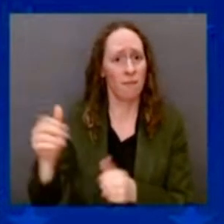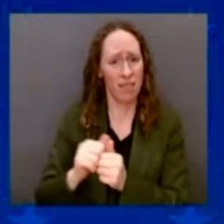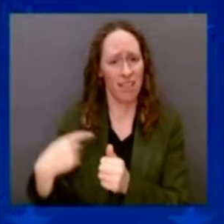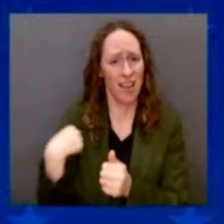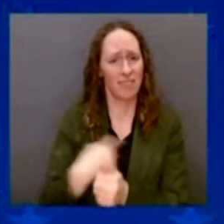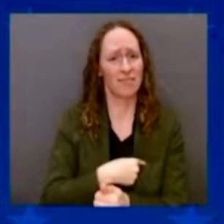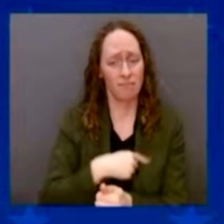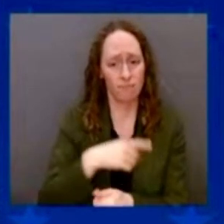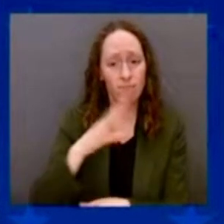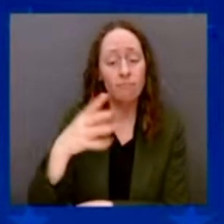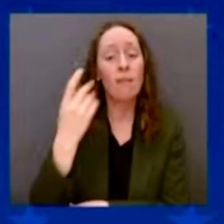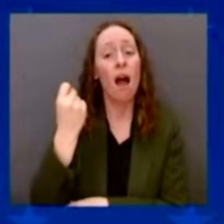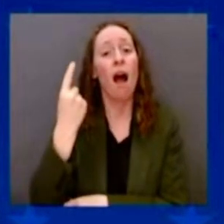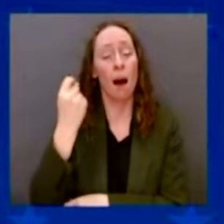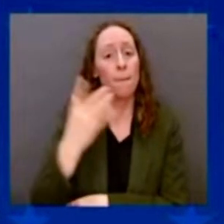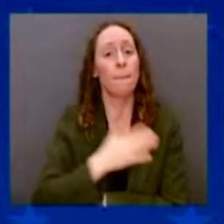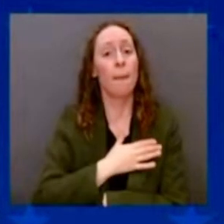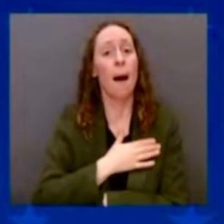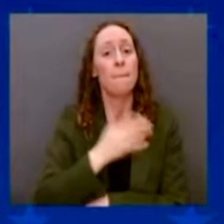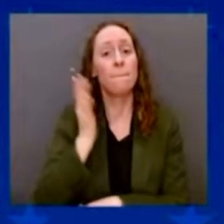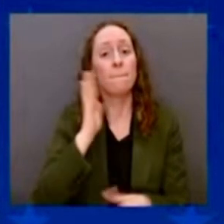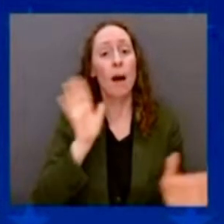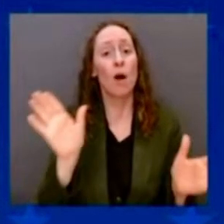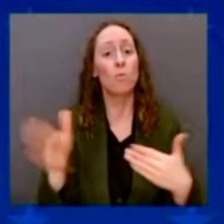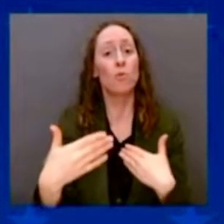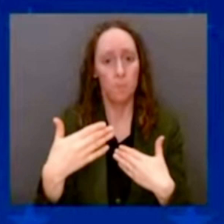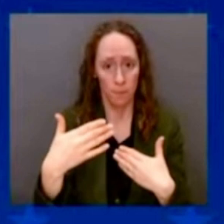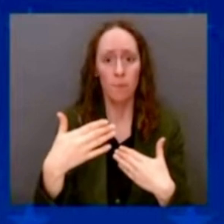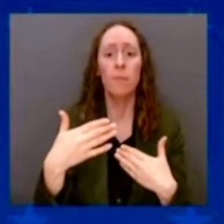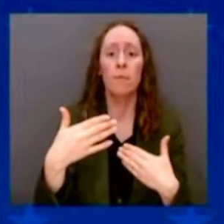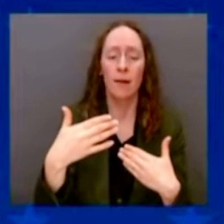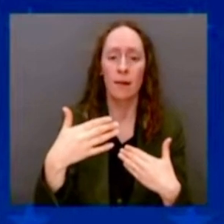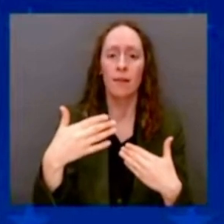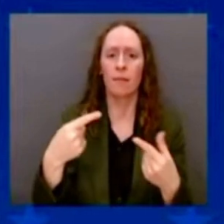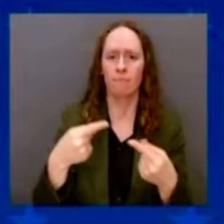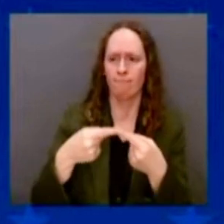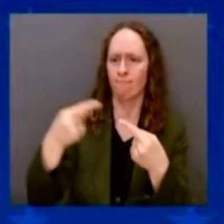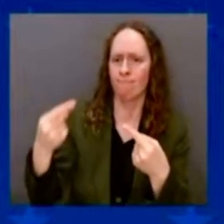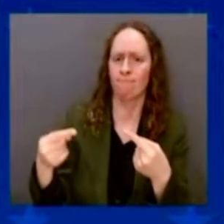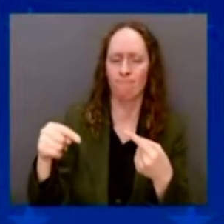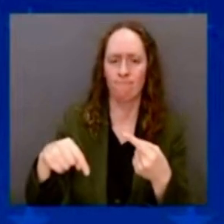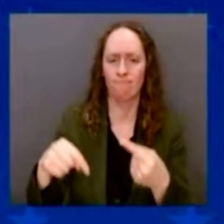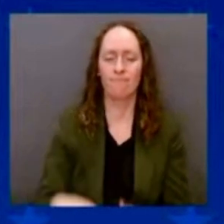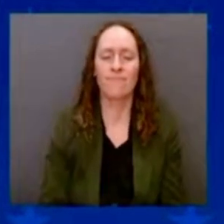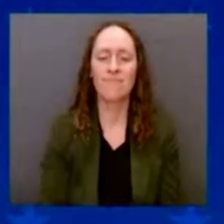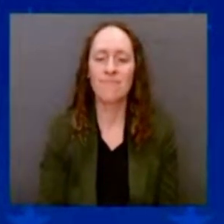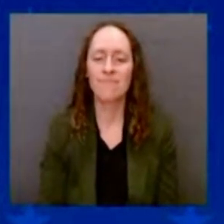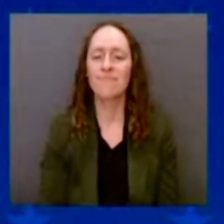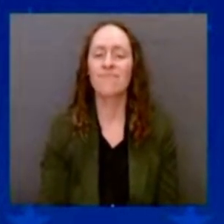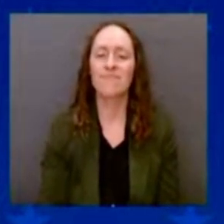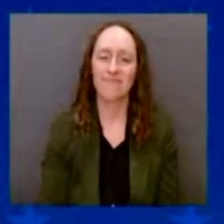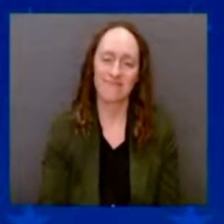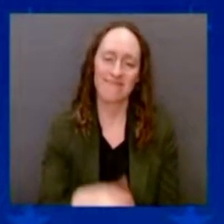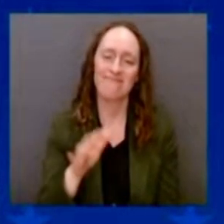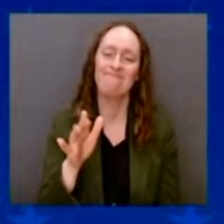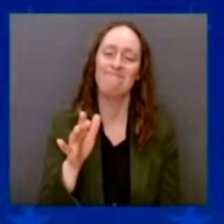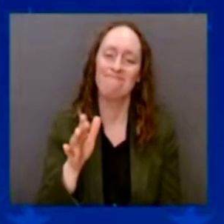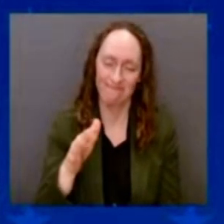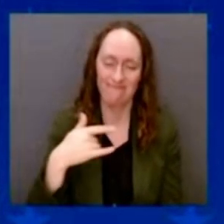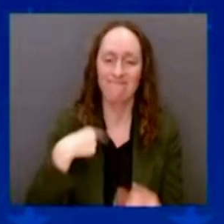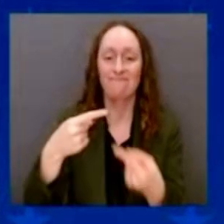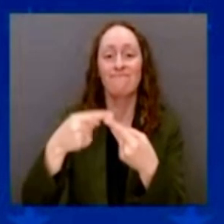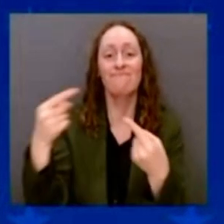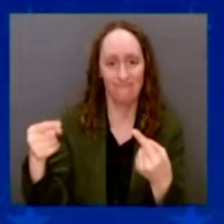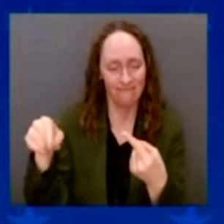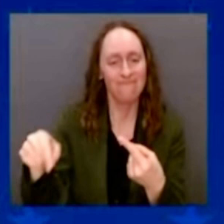in the room with my — myself and my two brothers. It was against the wall of my dad's. My dad was really restless. He could hear it one night. He